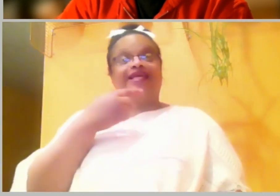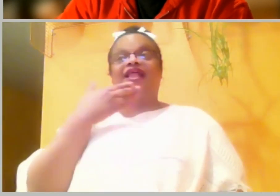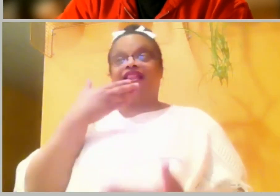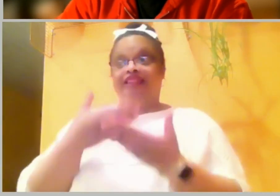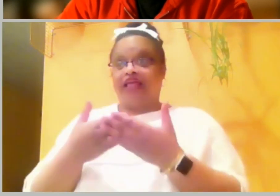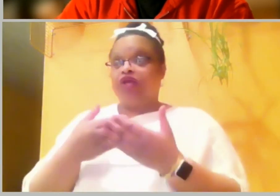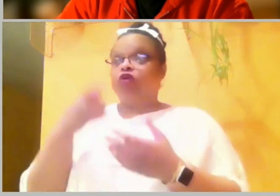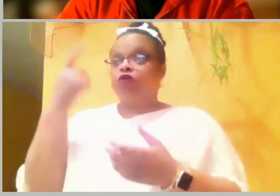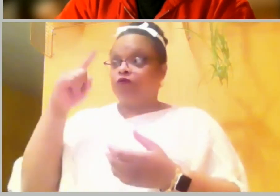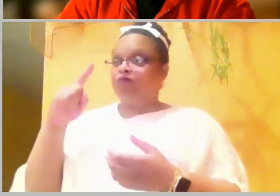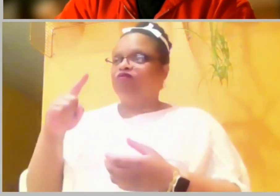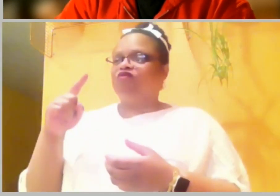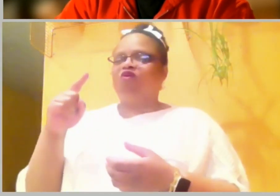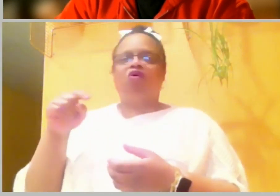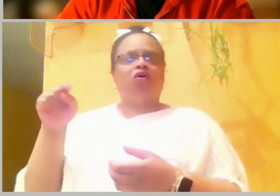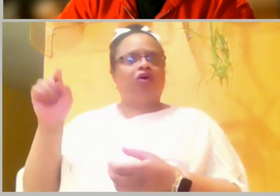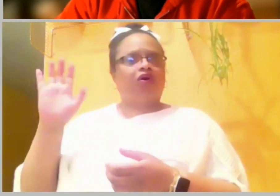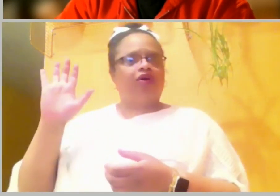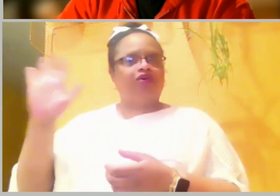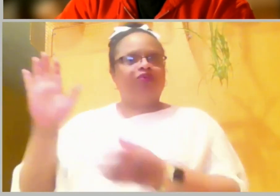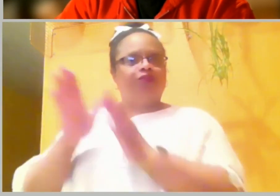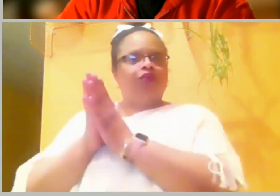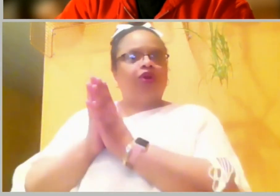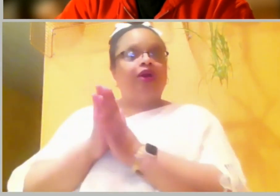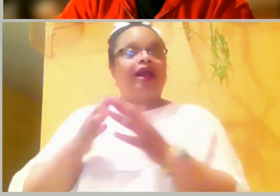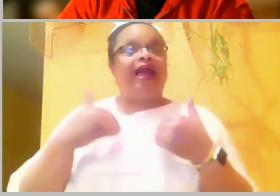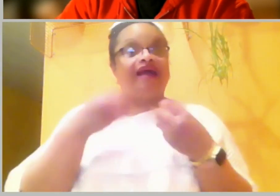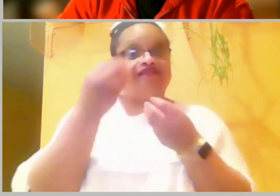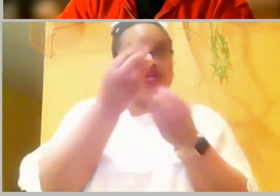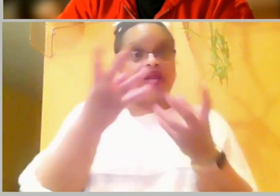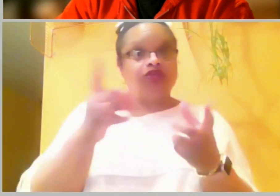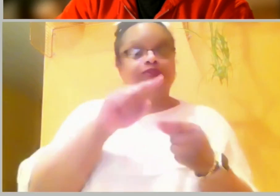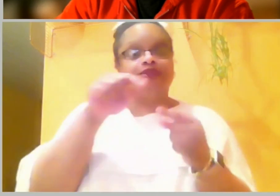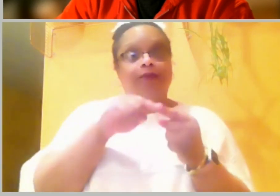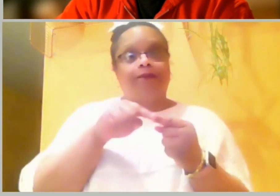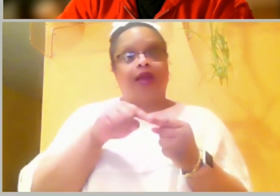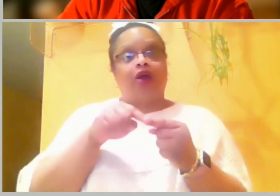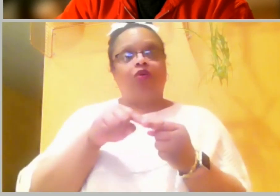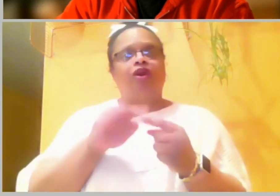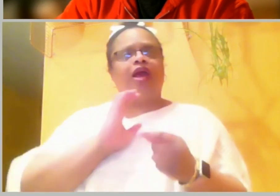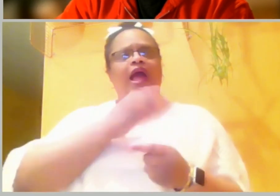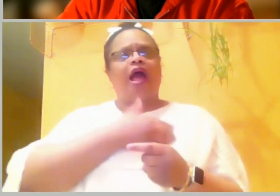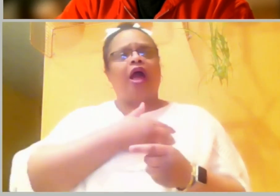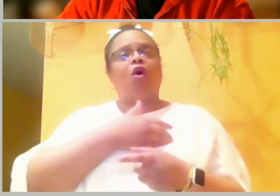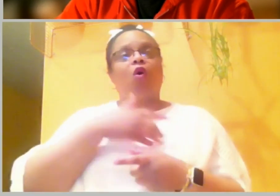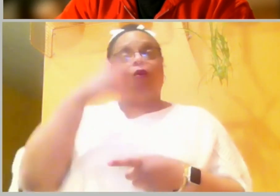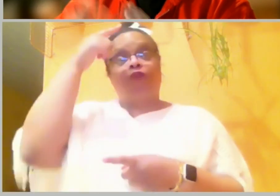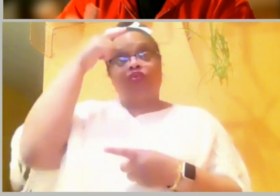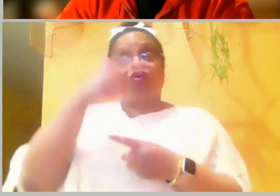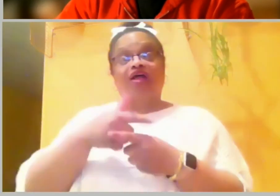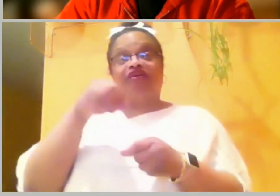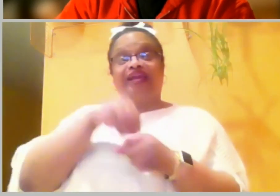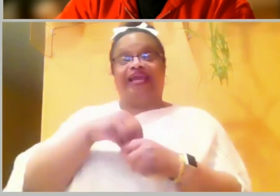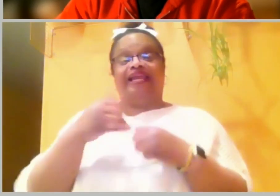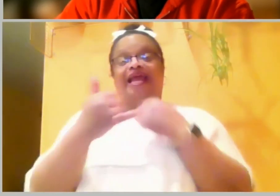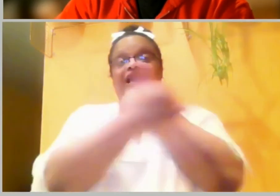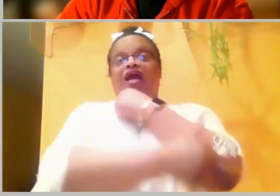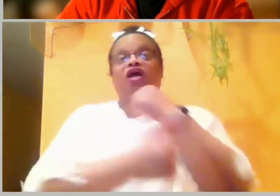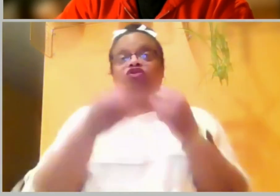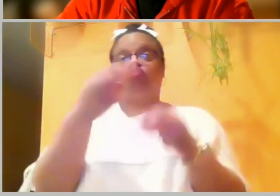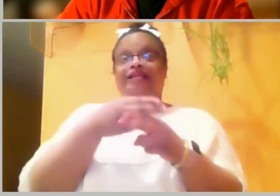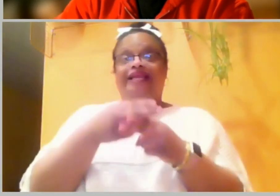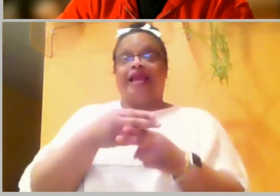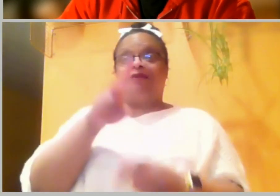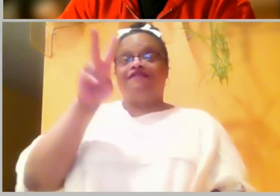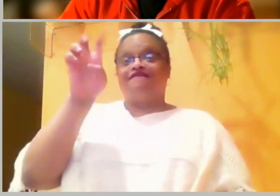our Bible class tonight. I have some announcements concerning our brethren in Venezuela towards the end of class before we